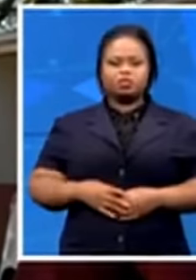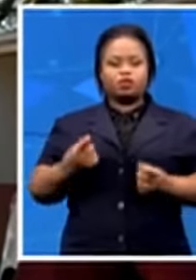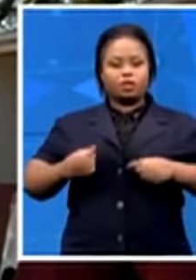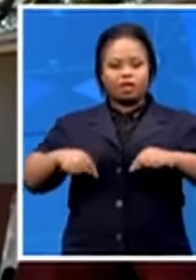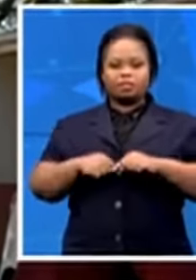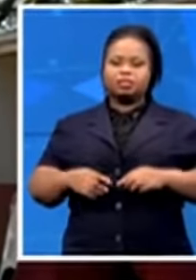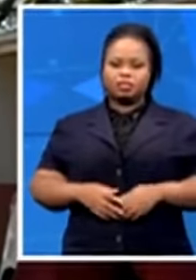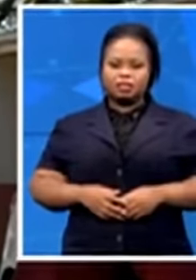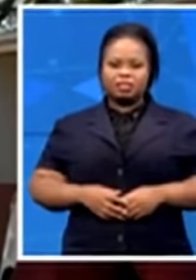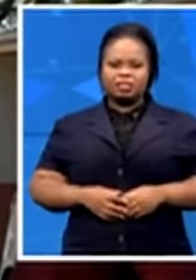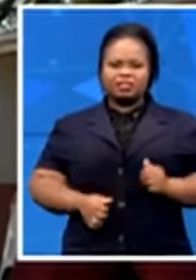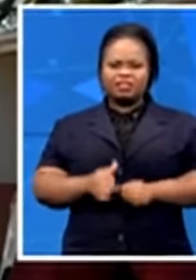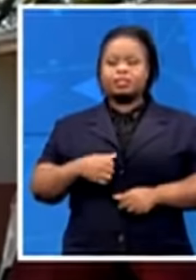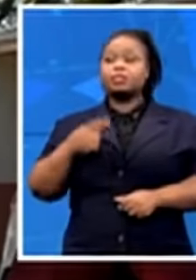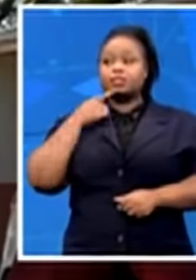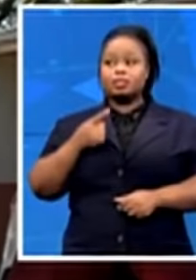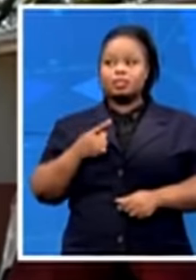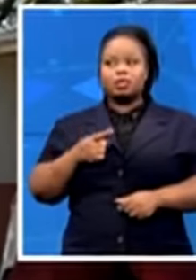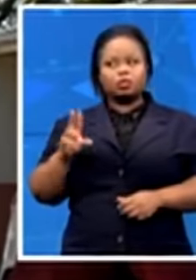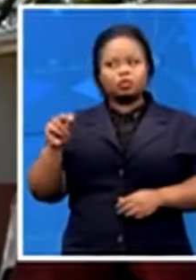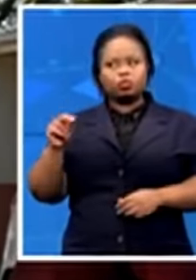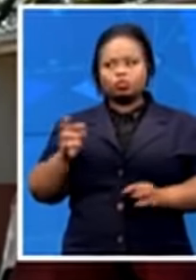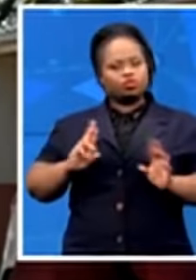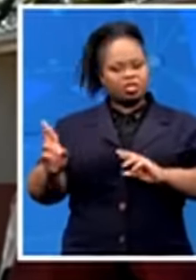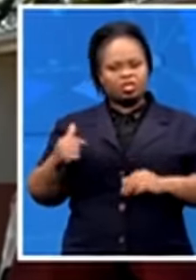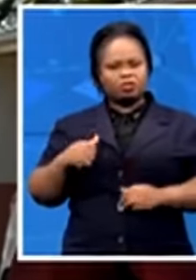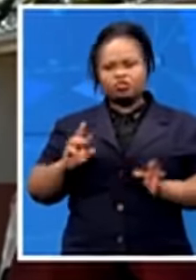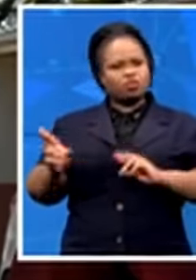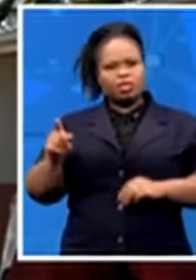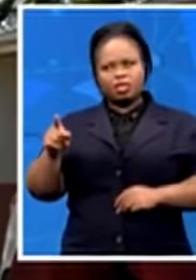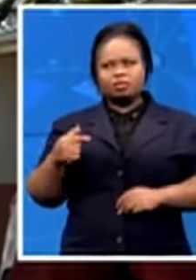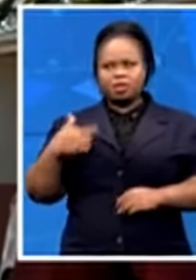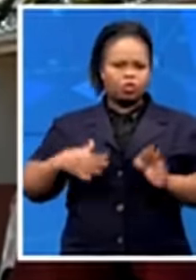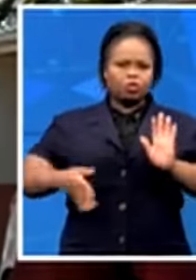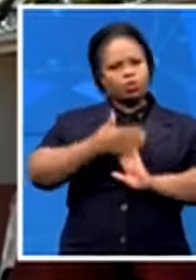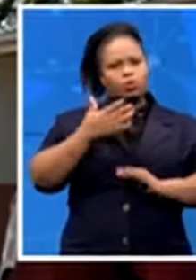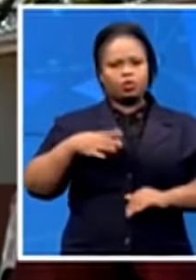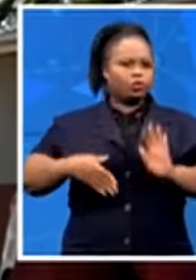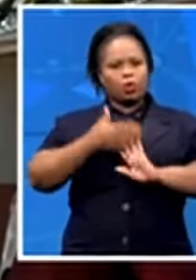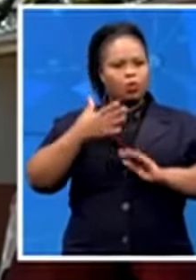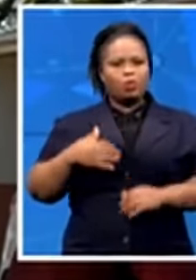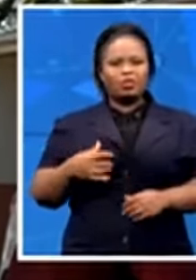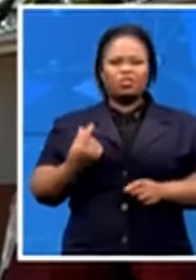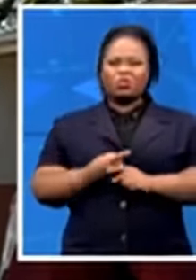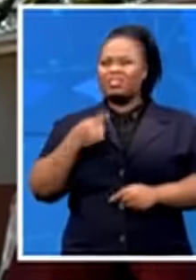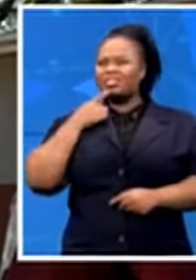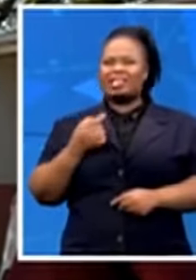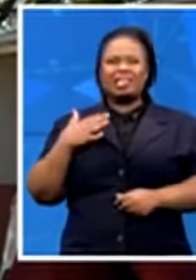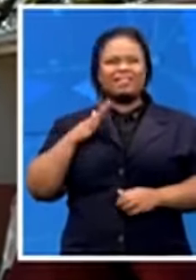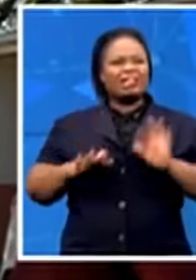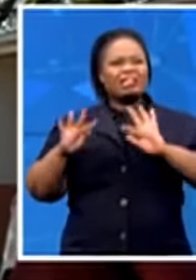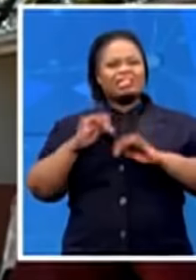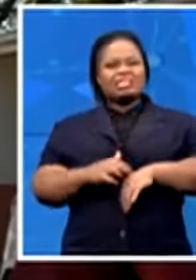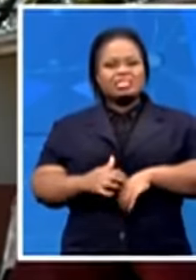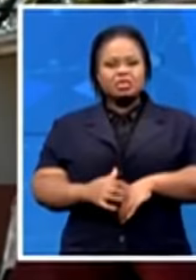that, no, you're not ready. You're not ready. I want to go. I want to go. But he eventually spoke to us. First of